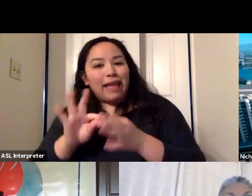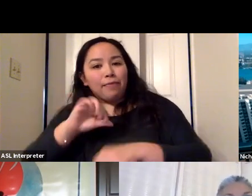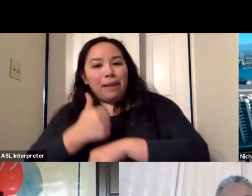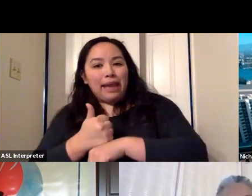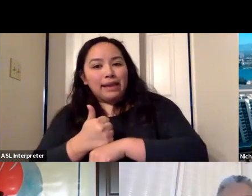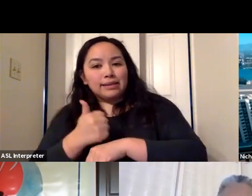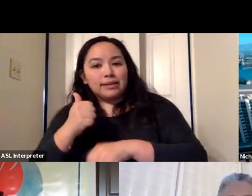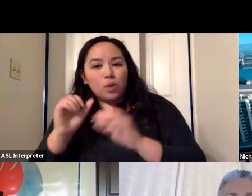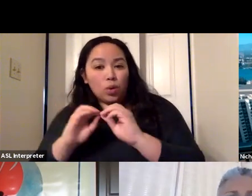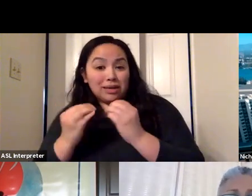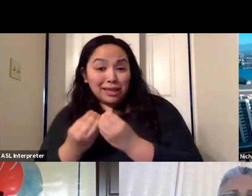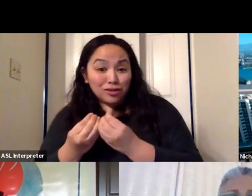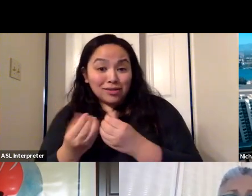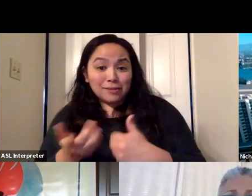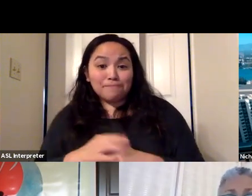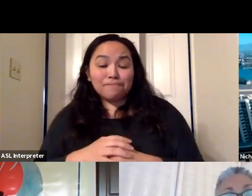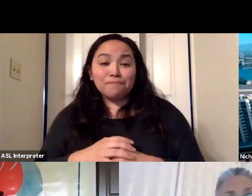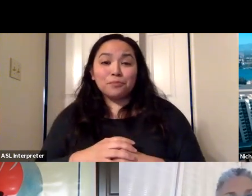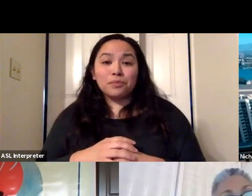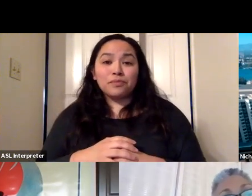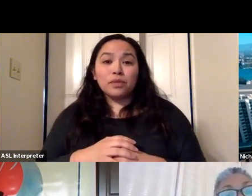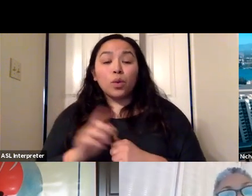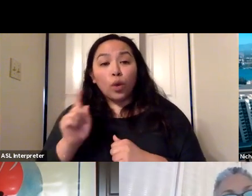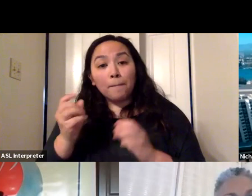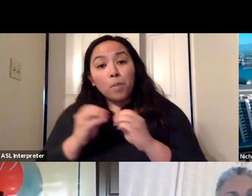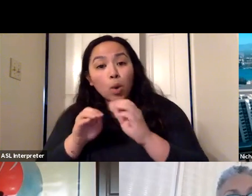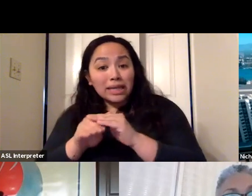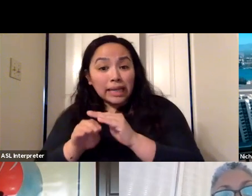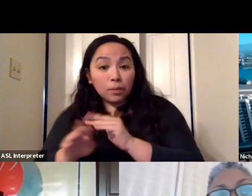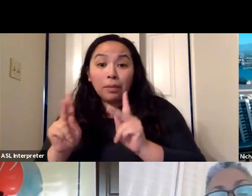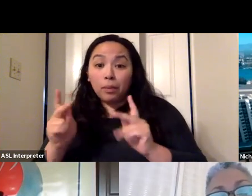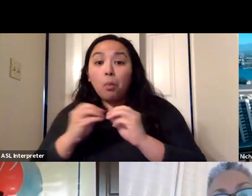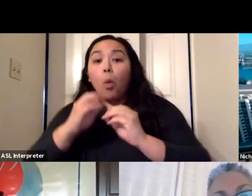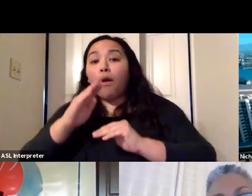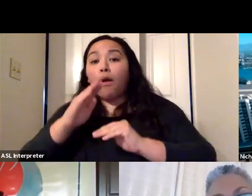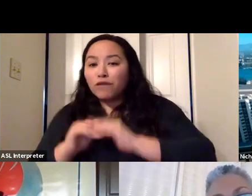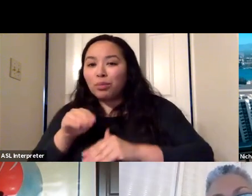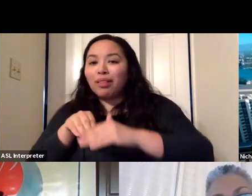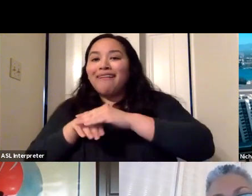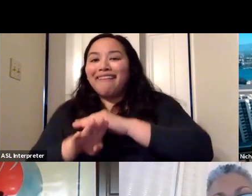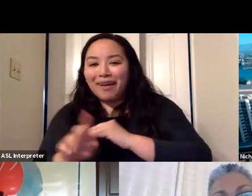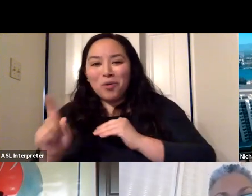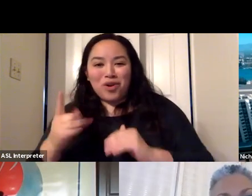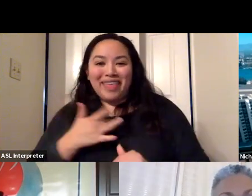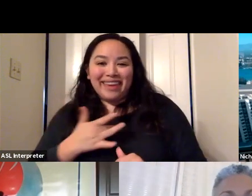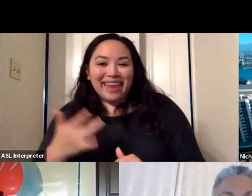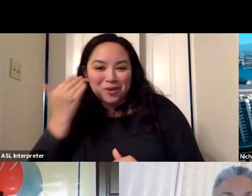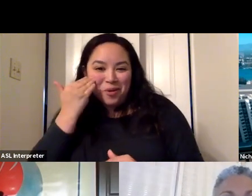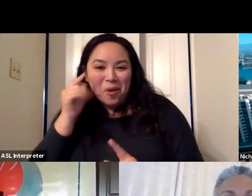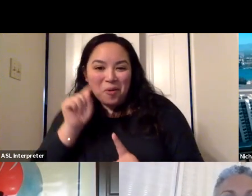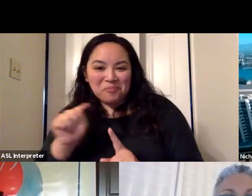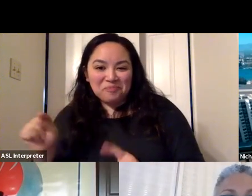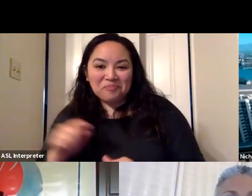locations that are more accessible and more comfortable for receiving the test.